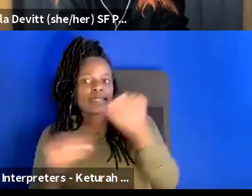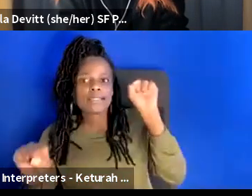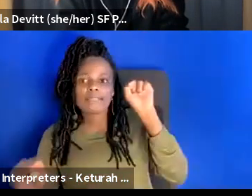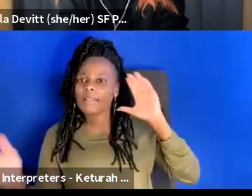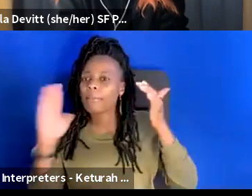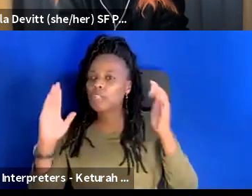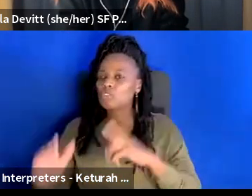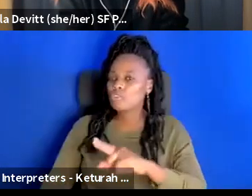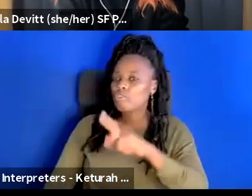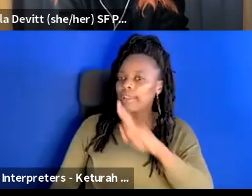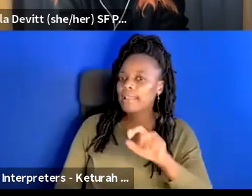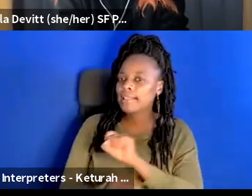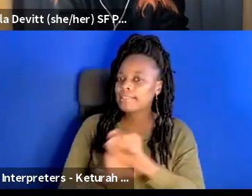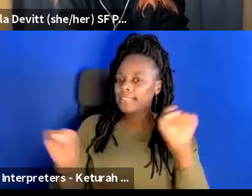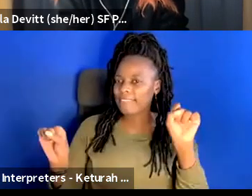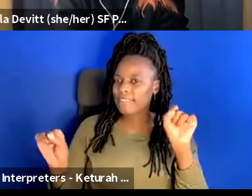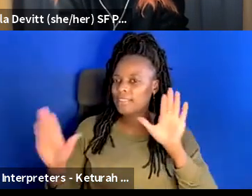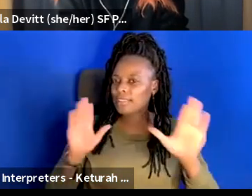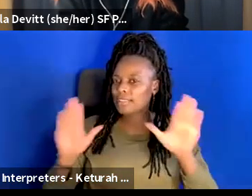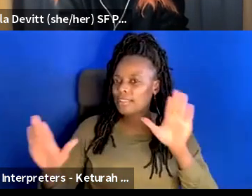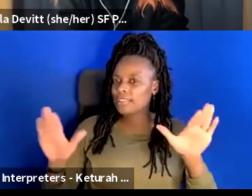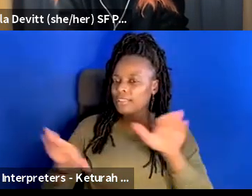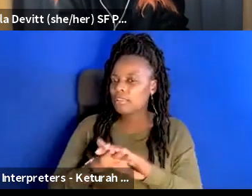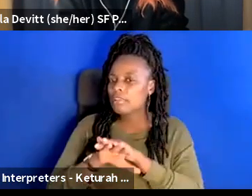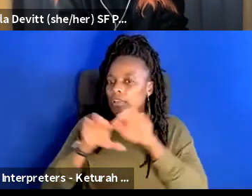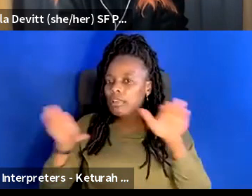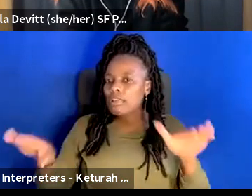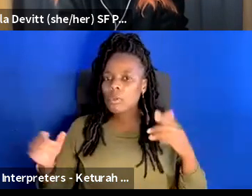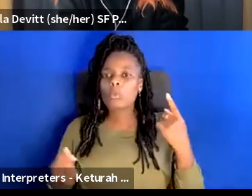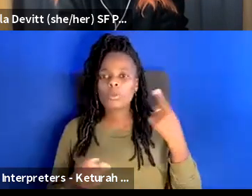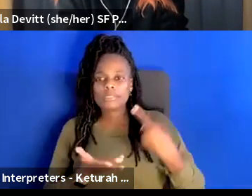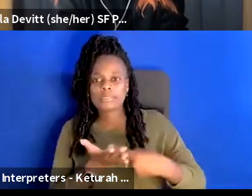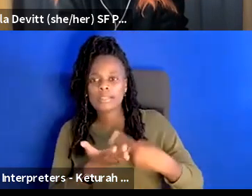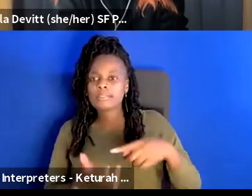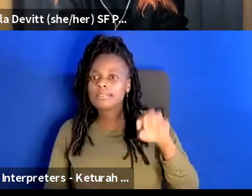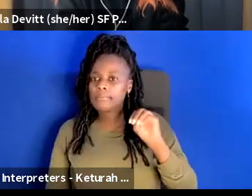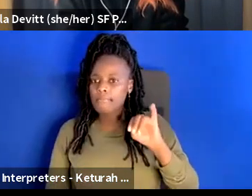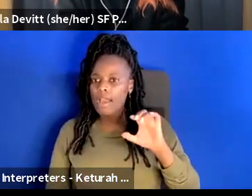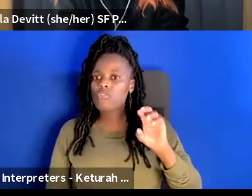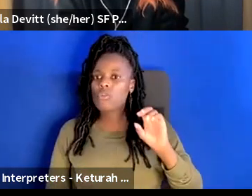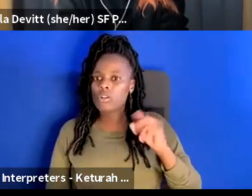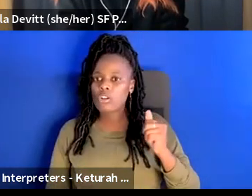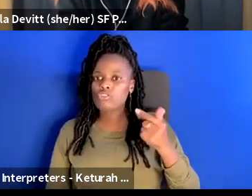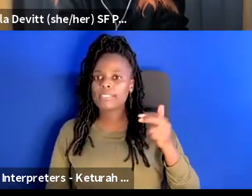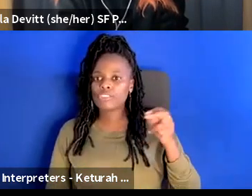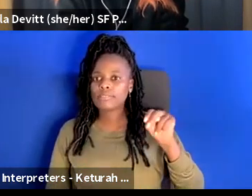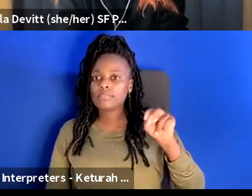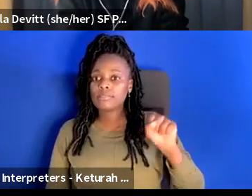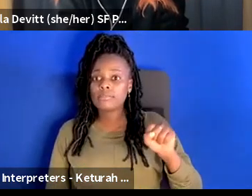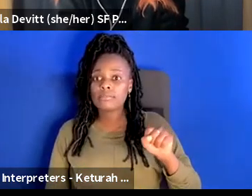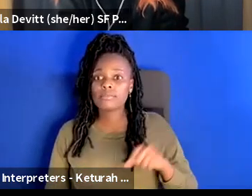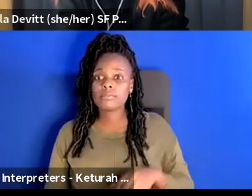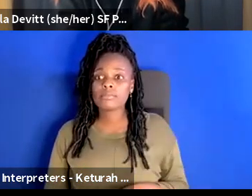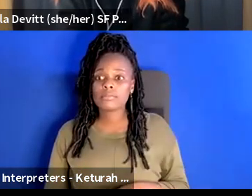um a lot of the things that come up in terms of microaggressions or um again issues with patrons whether or not they're related